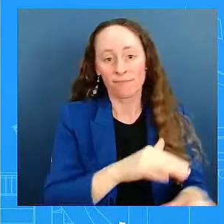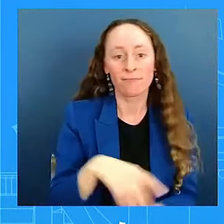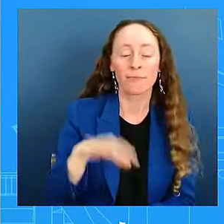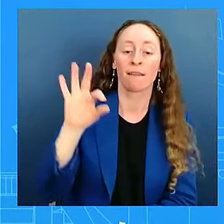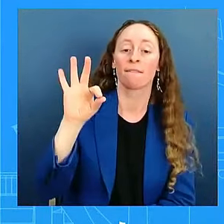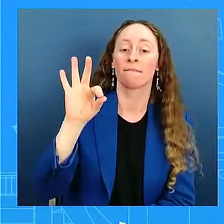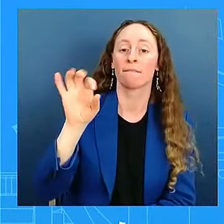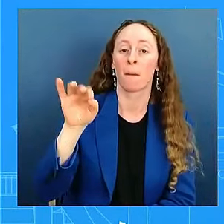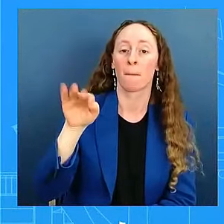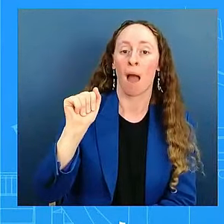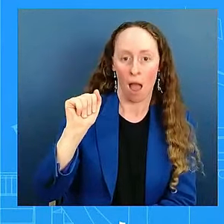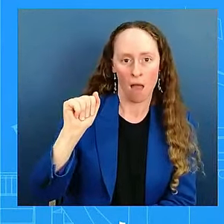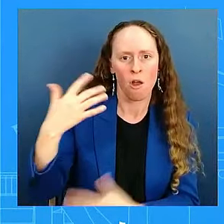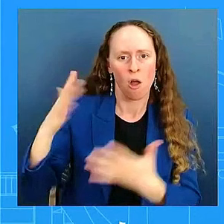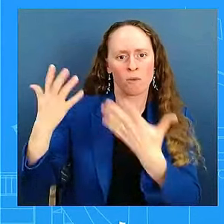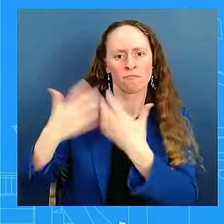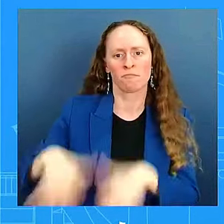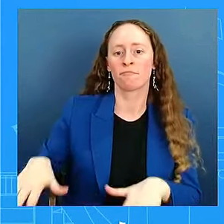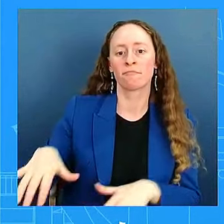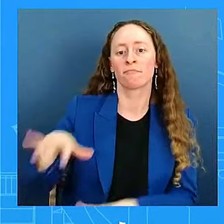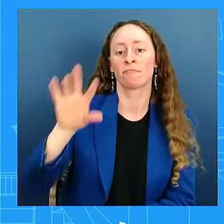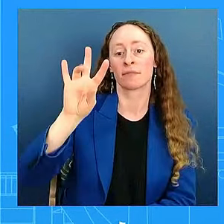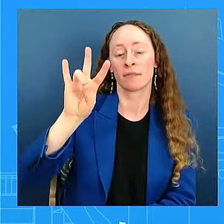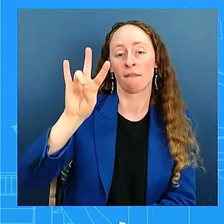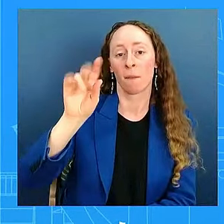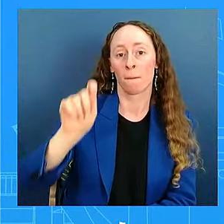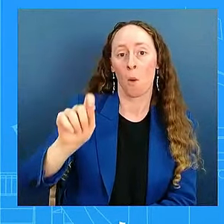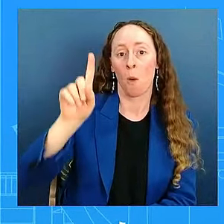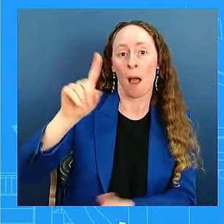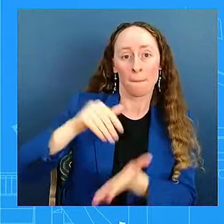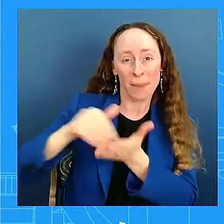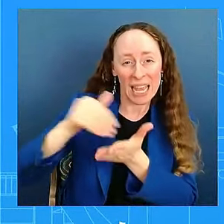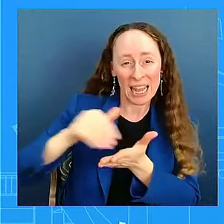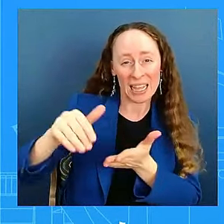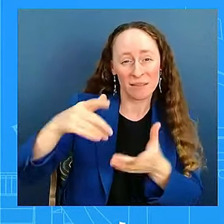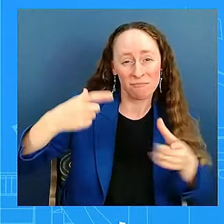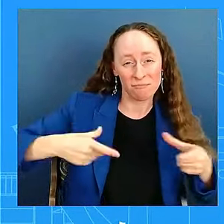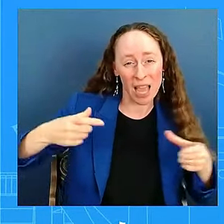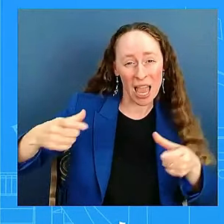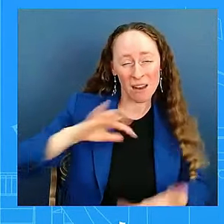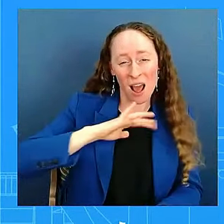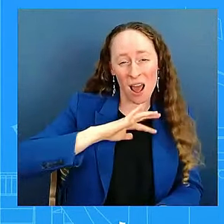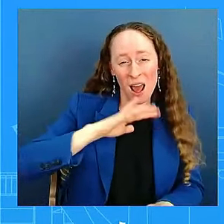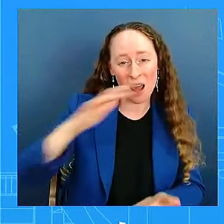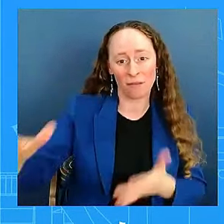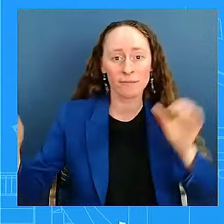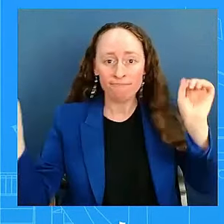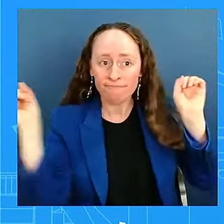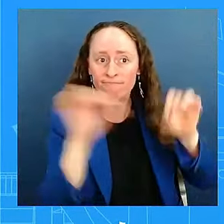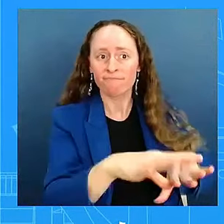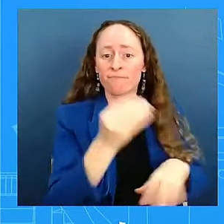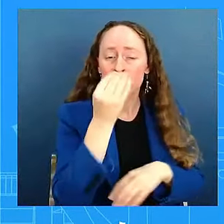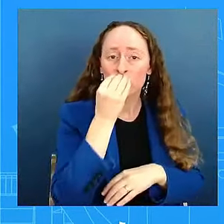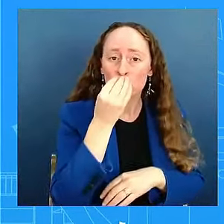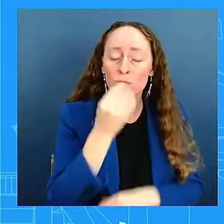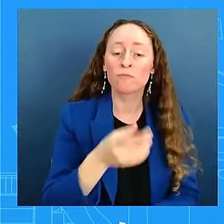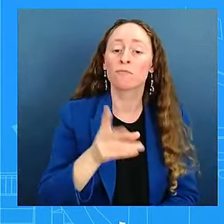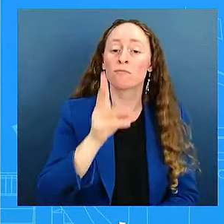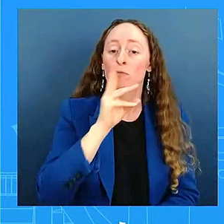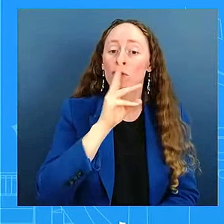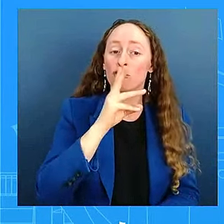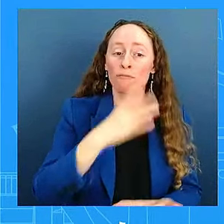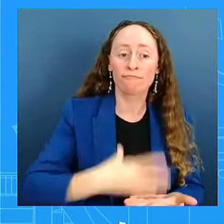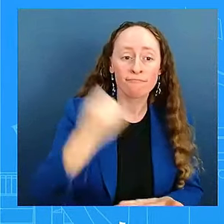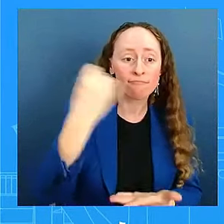eat, more than 7.5 million liters of water, 150 generators and over 95,000 tarps, nearly 1,300